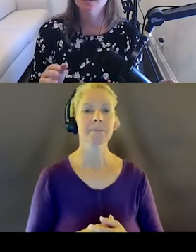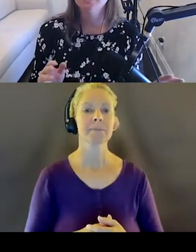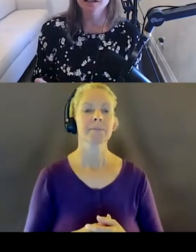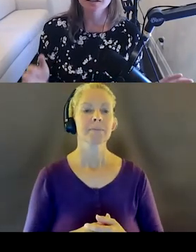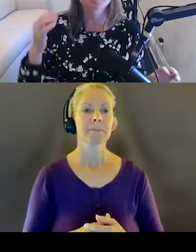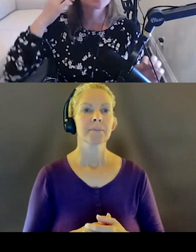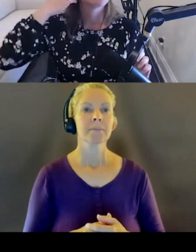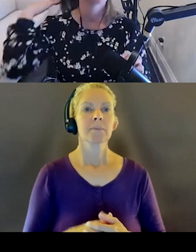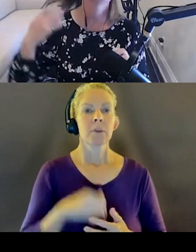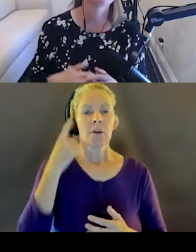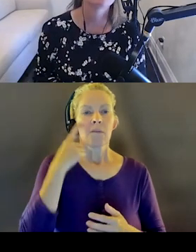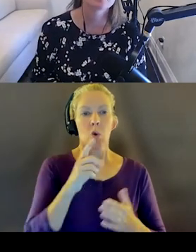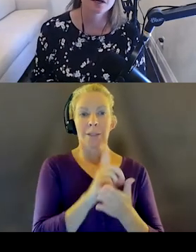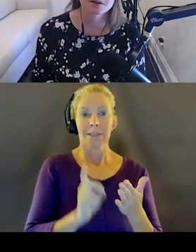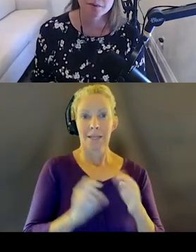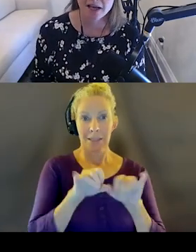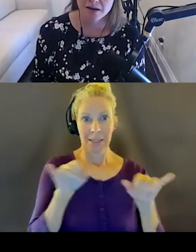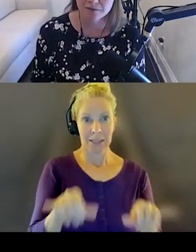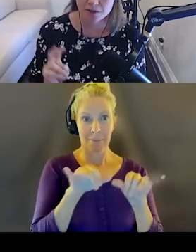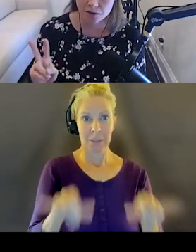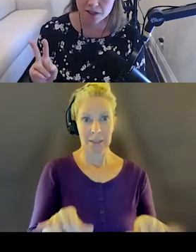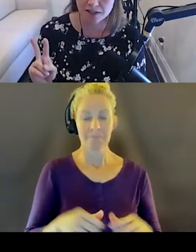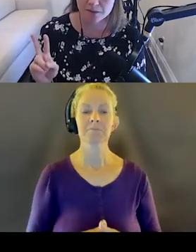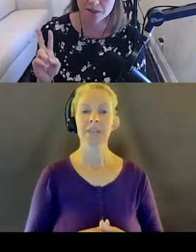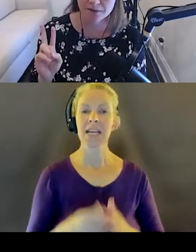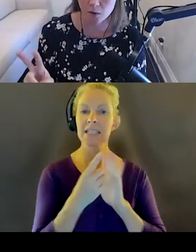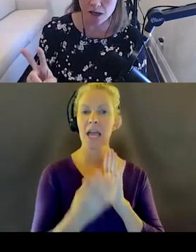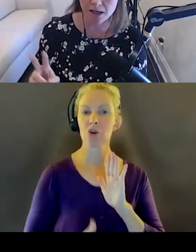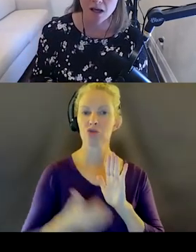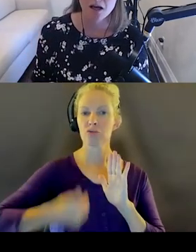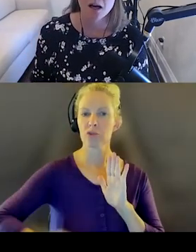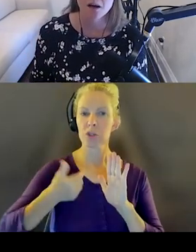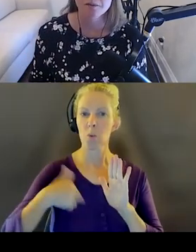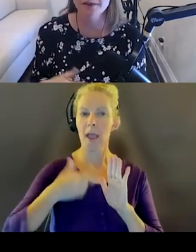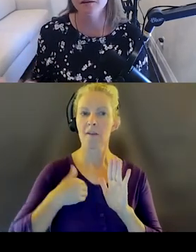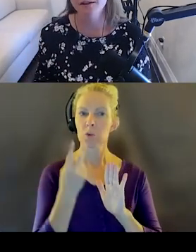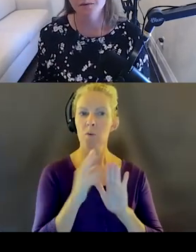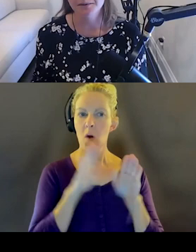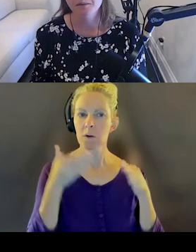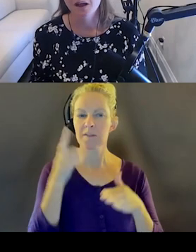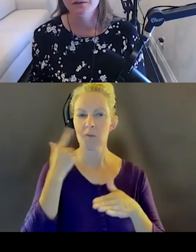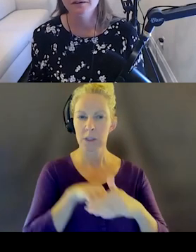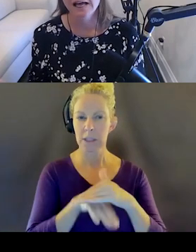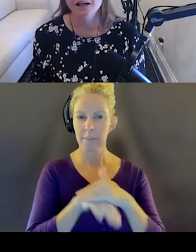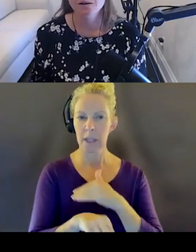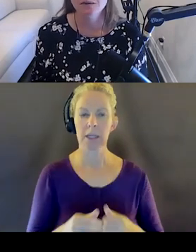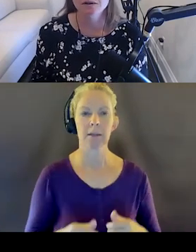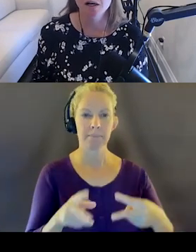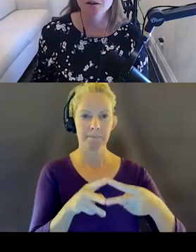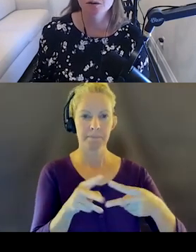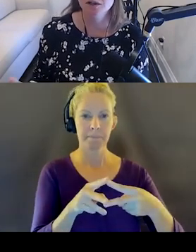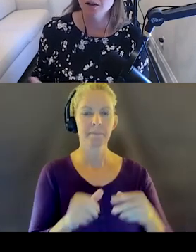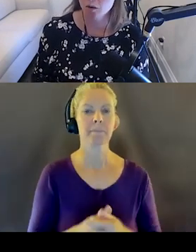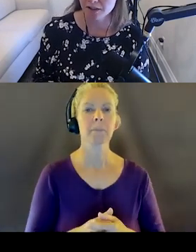design systems. I think that designers, we have two accessibility foci. And think of it this way. For atom,